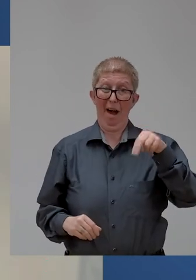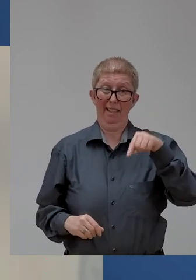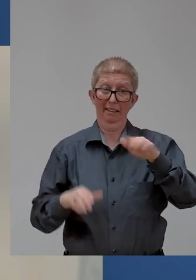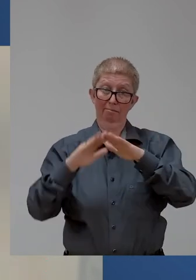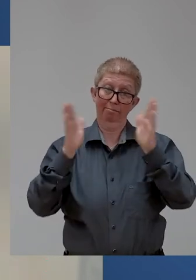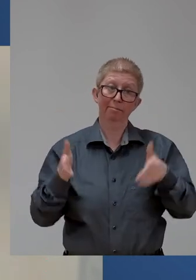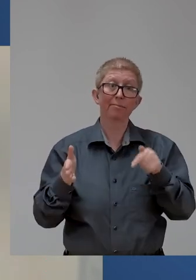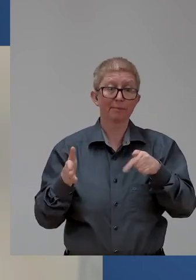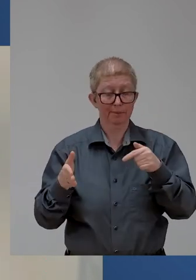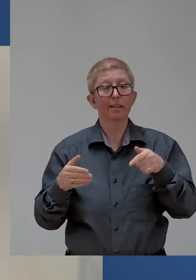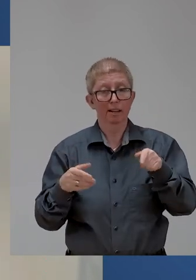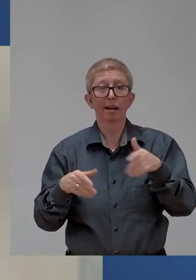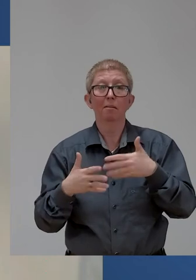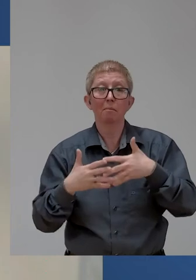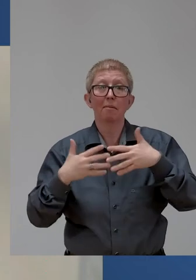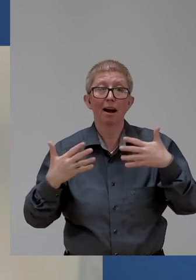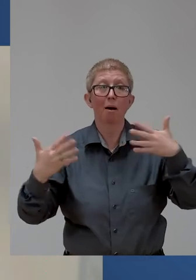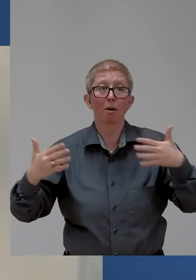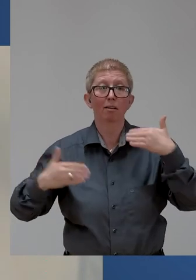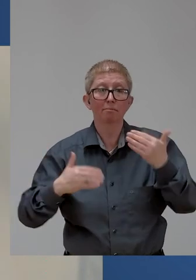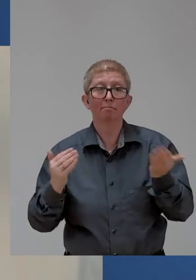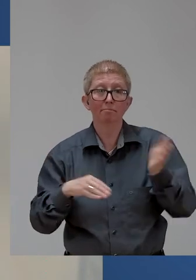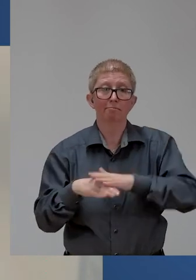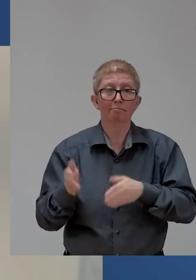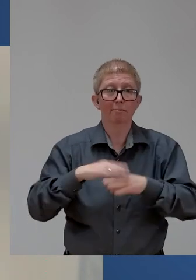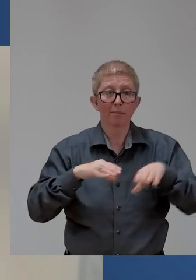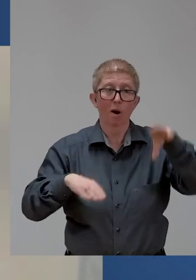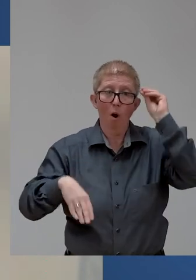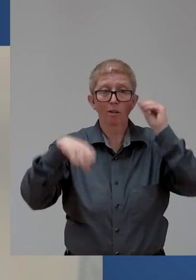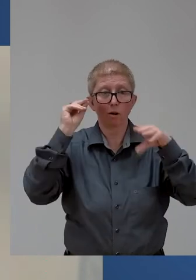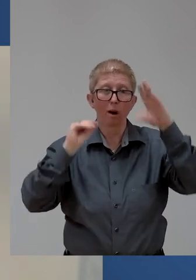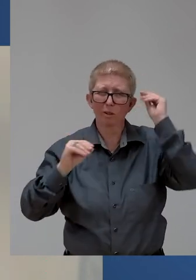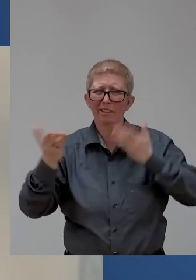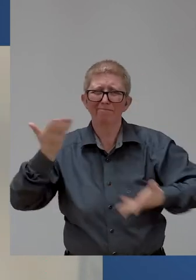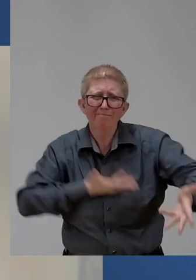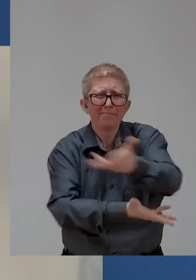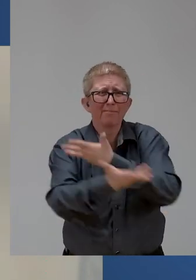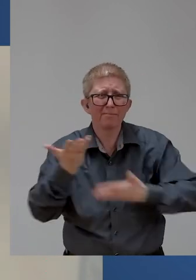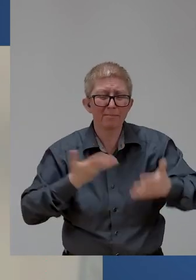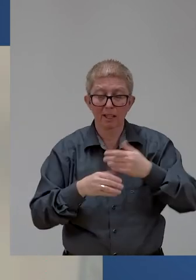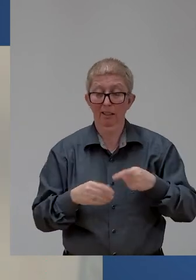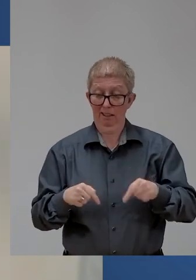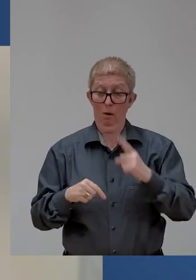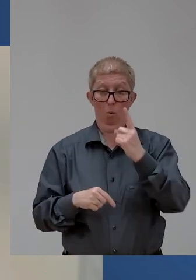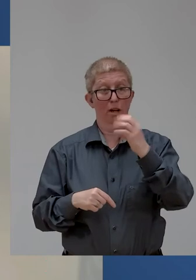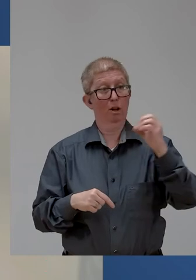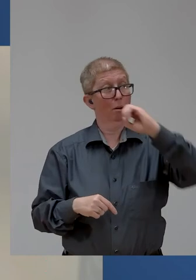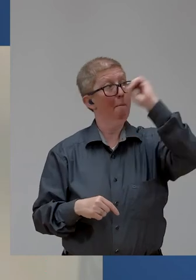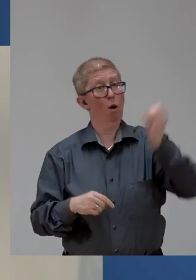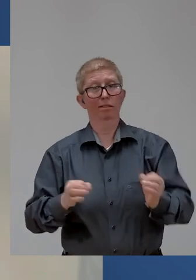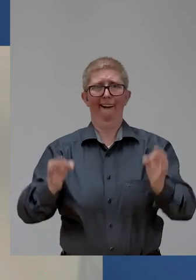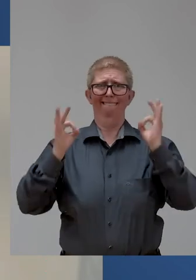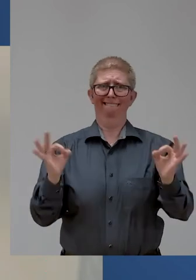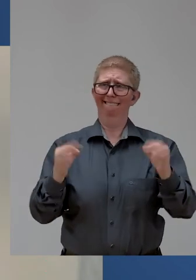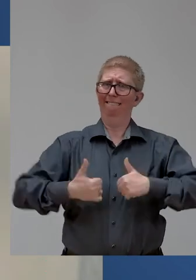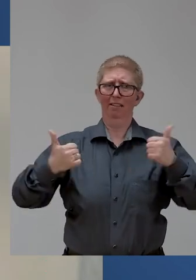the annual CRPD Conference of States Parties, and frankly, still not doing a 100% perfect job, to be honest. This is a